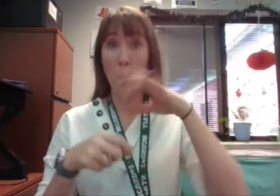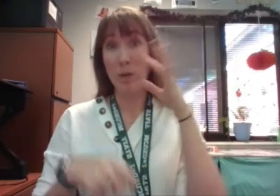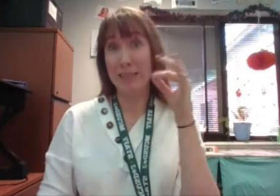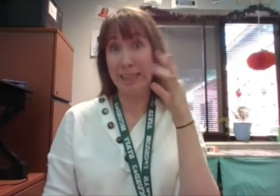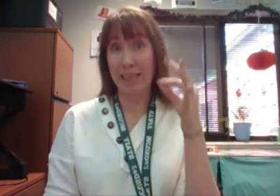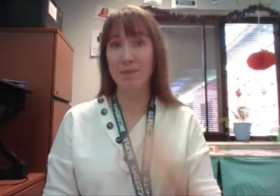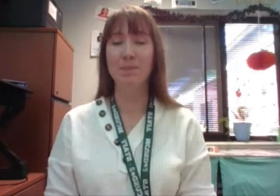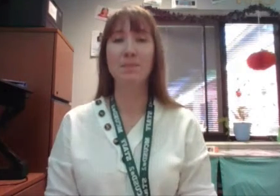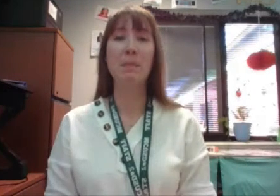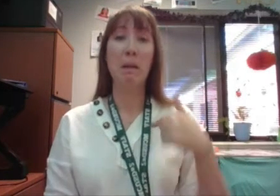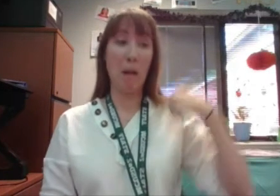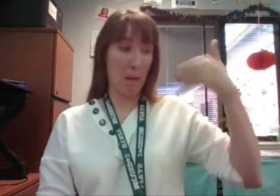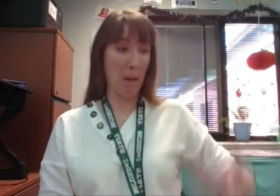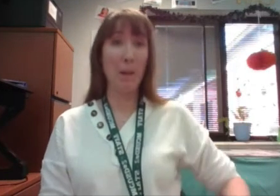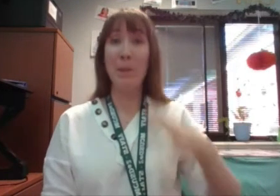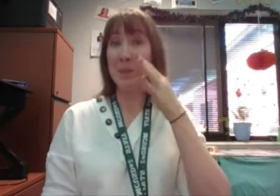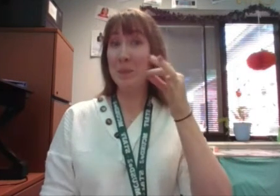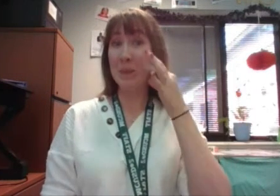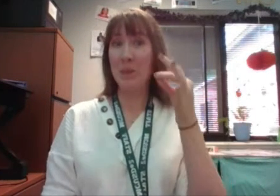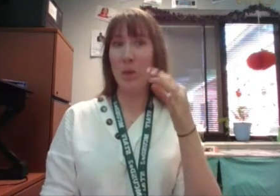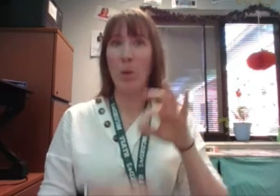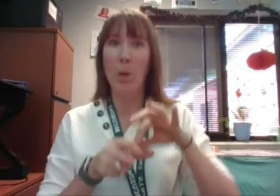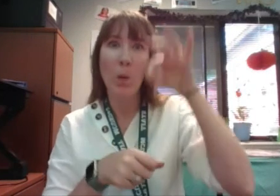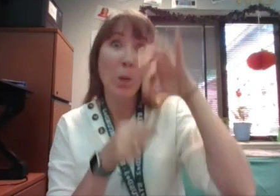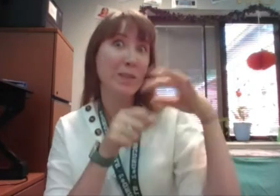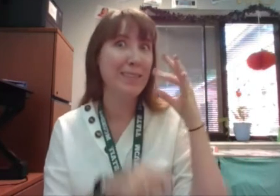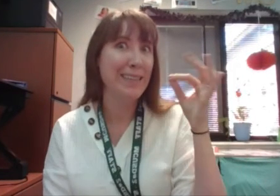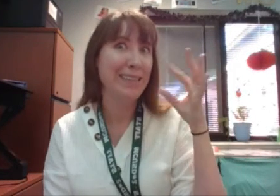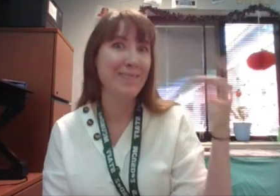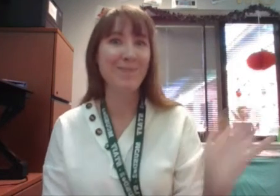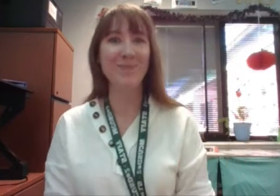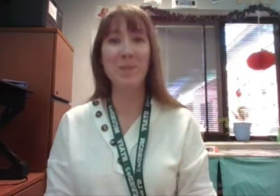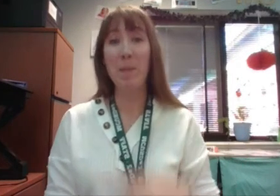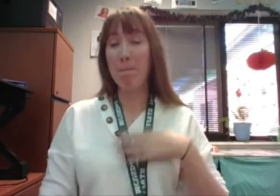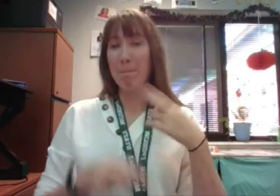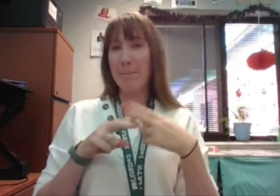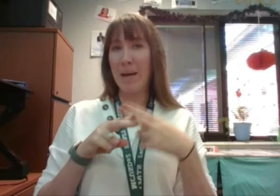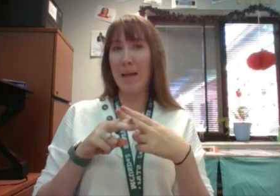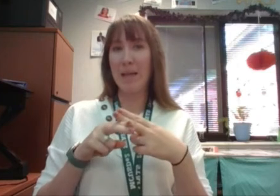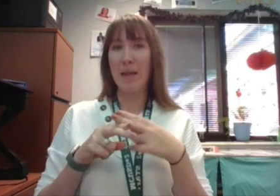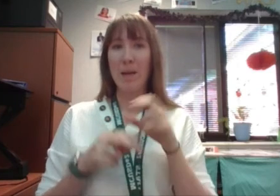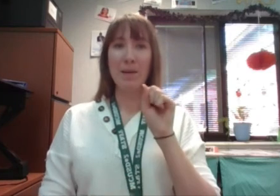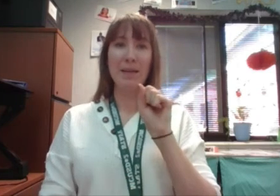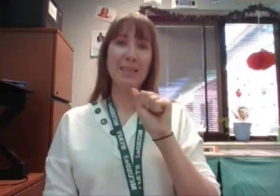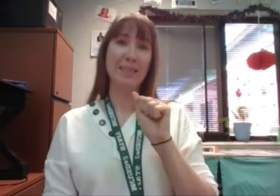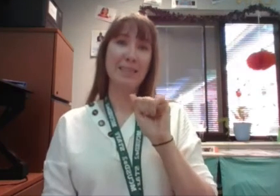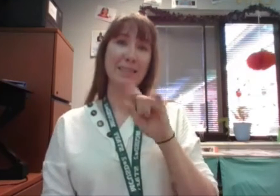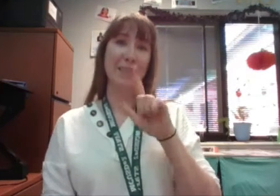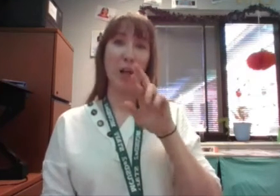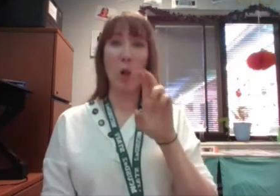I'm a cat. A ghost cat. My name is Sailor Boy.